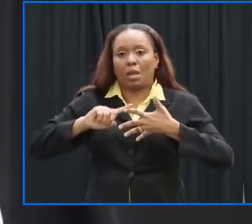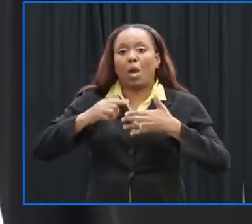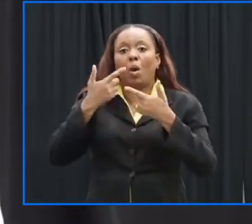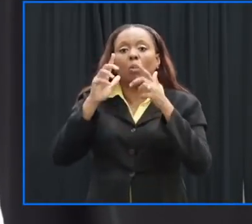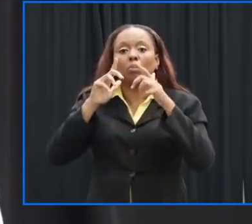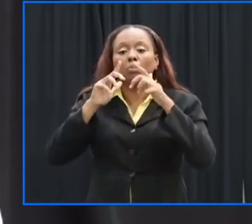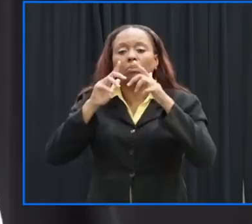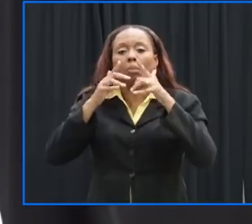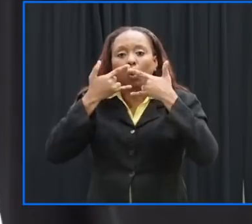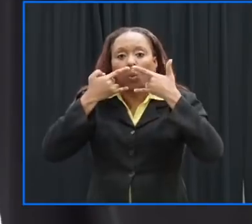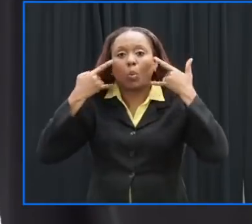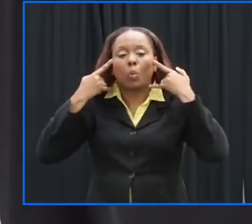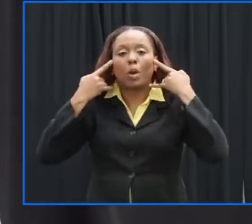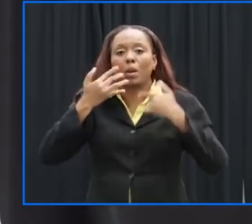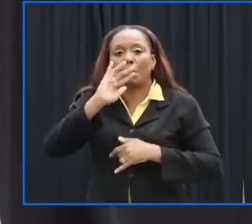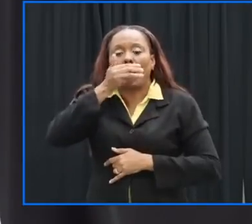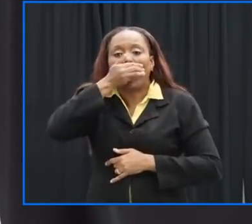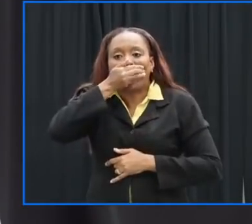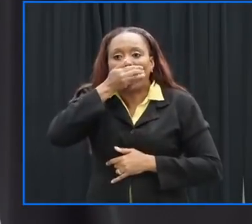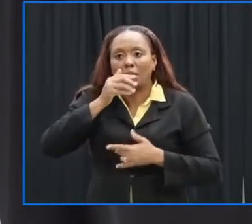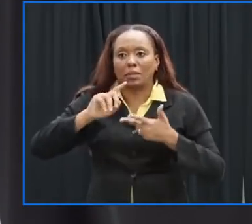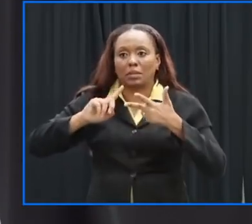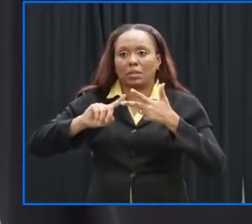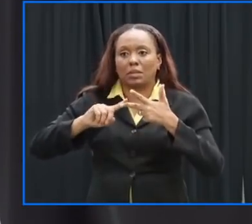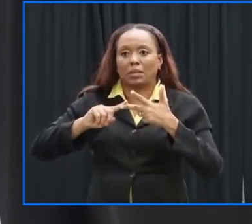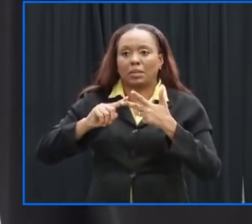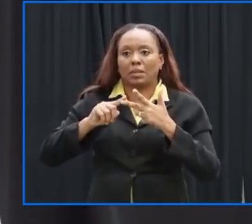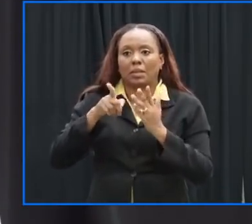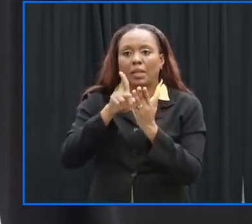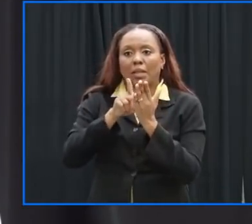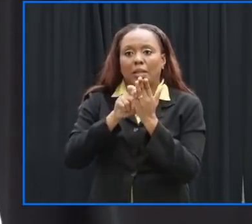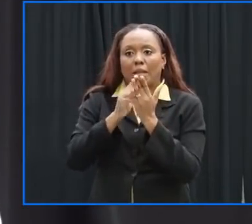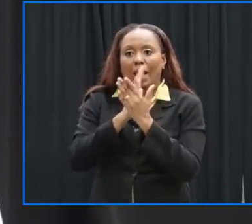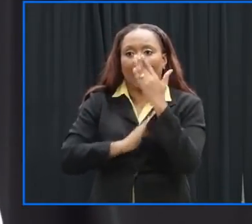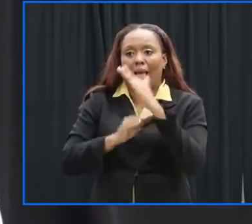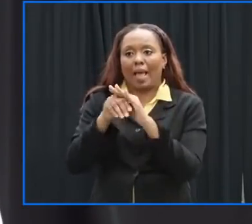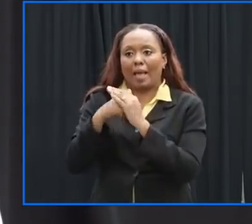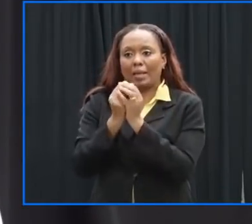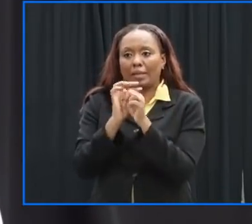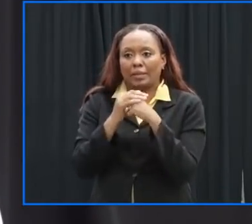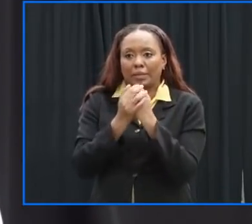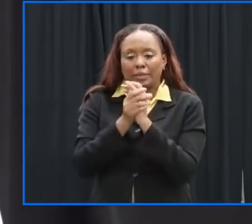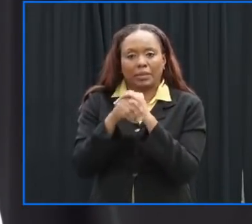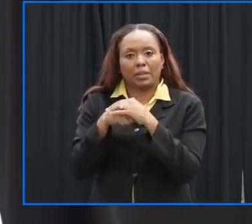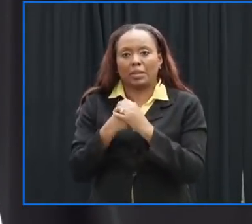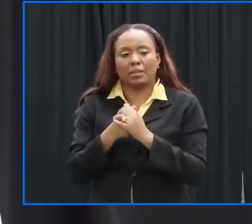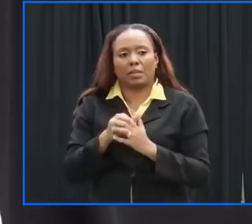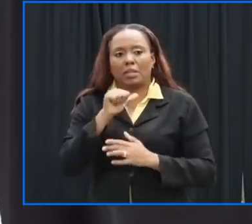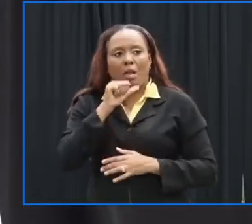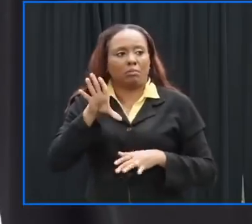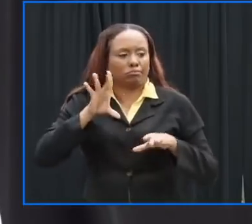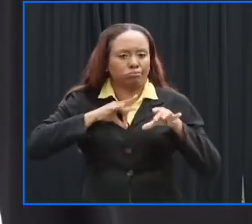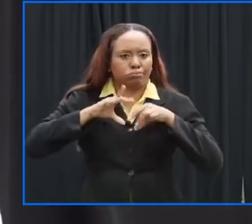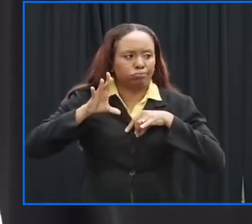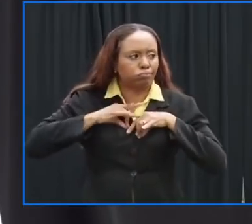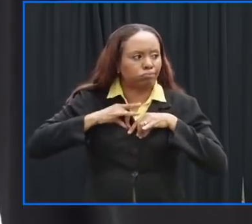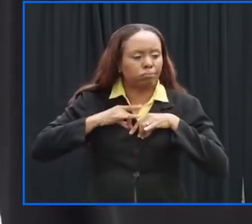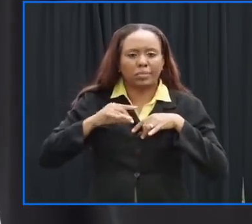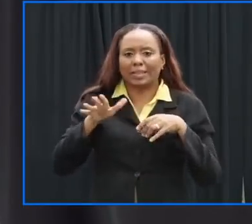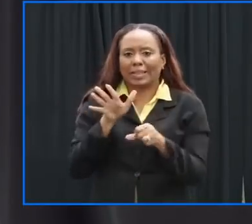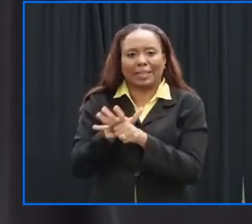sanitizing should be sufficient enough to prevent infection within a space